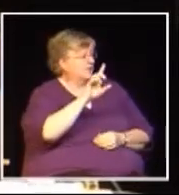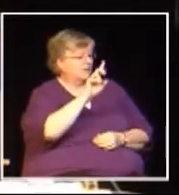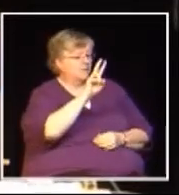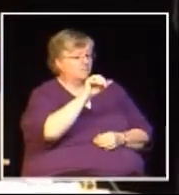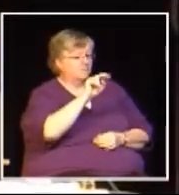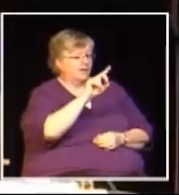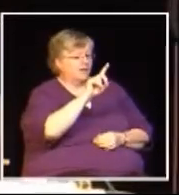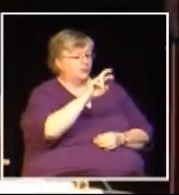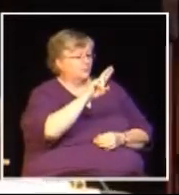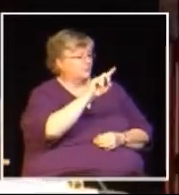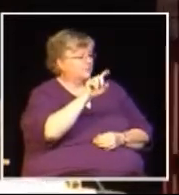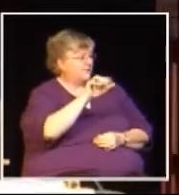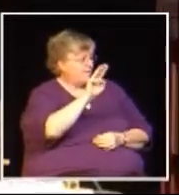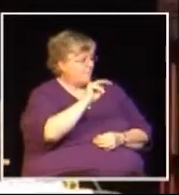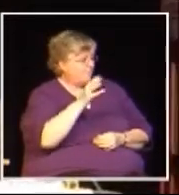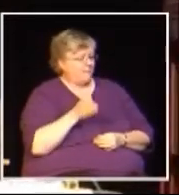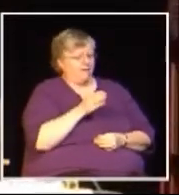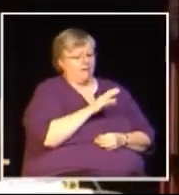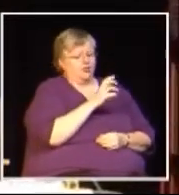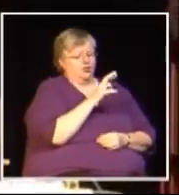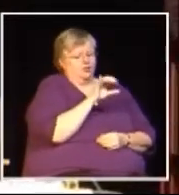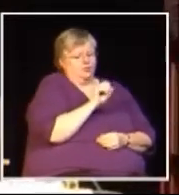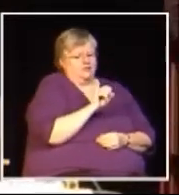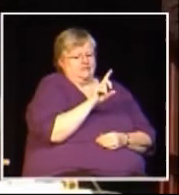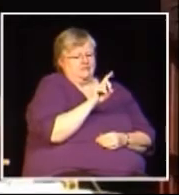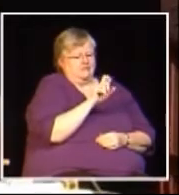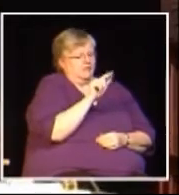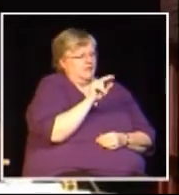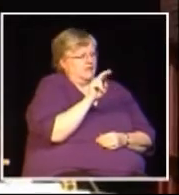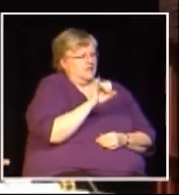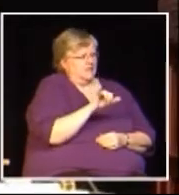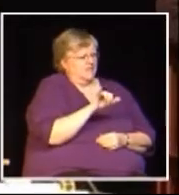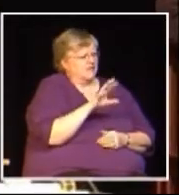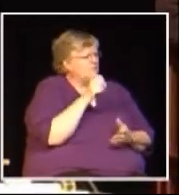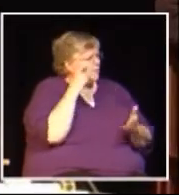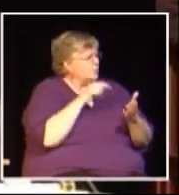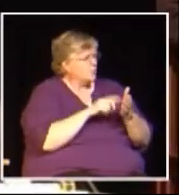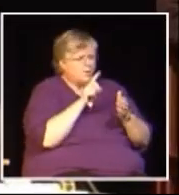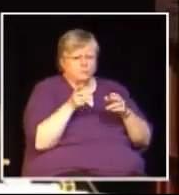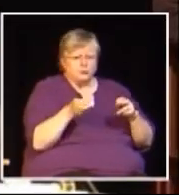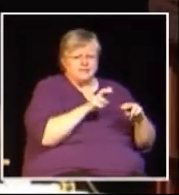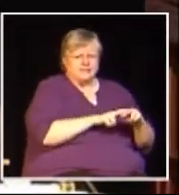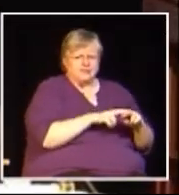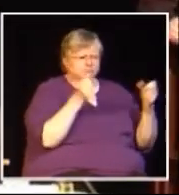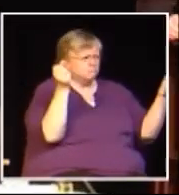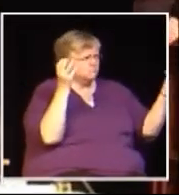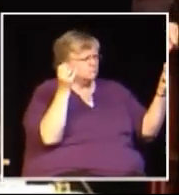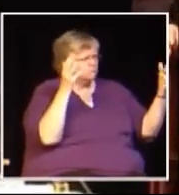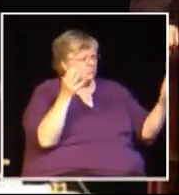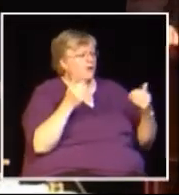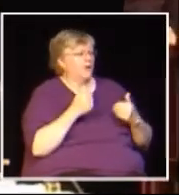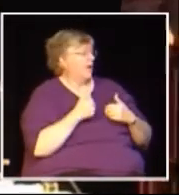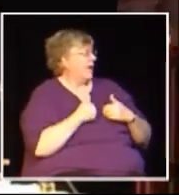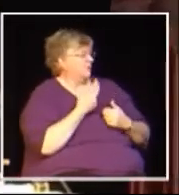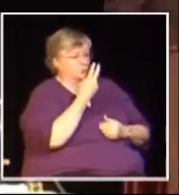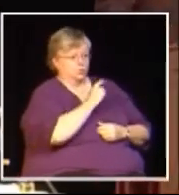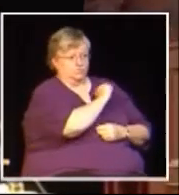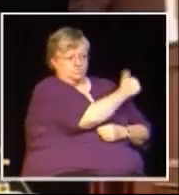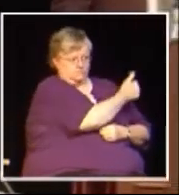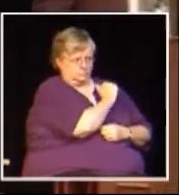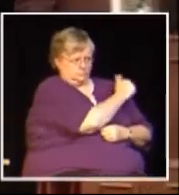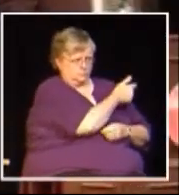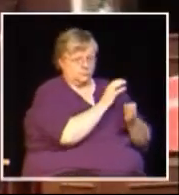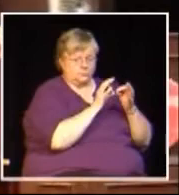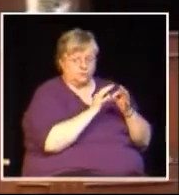Council. So that is the Smart Tax Alliance group. And